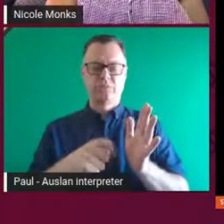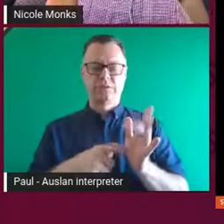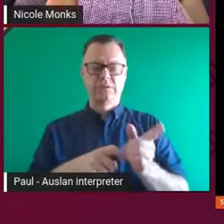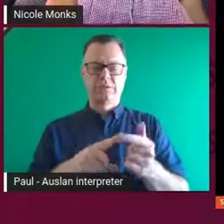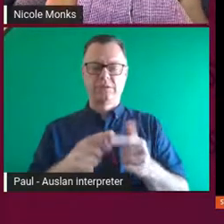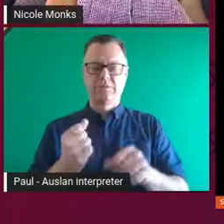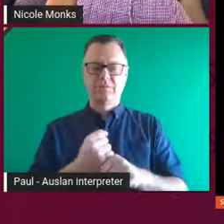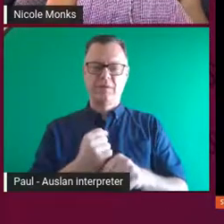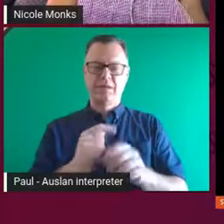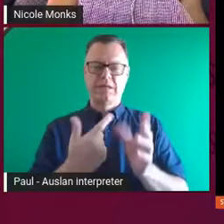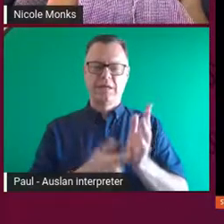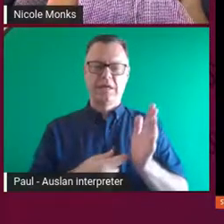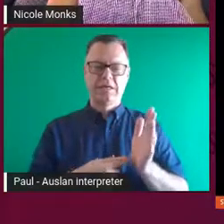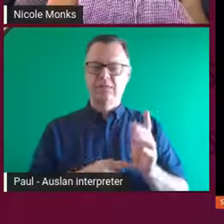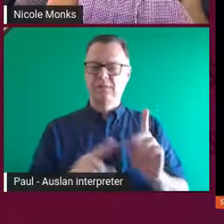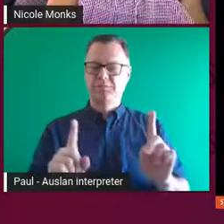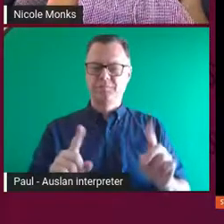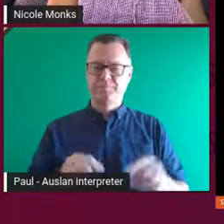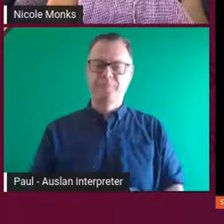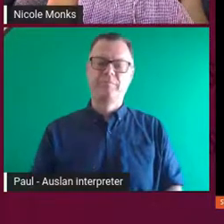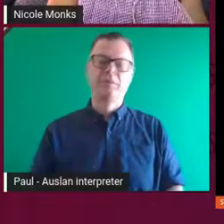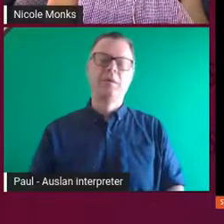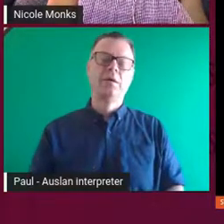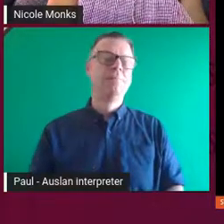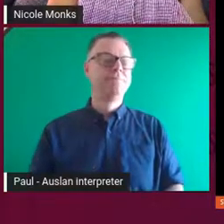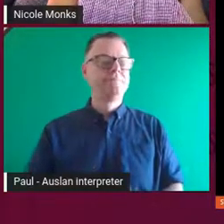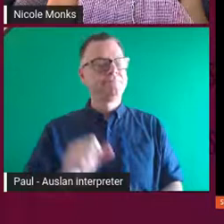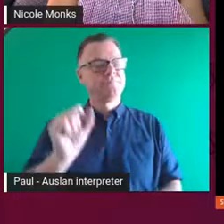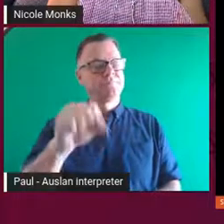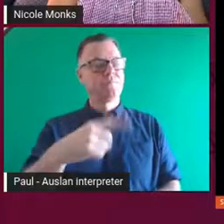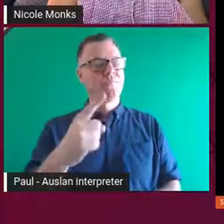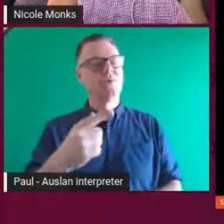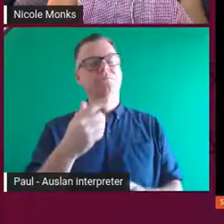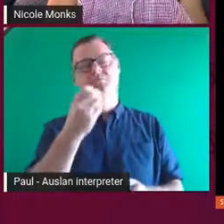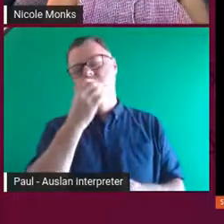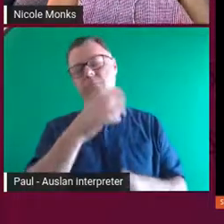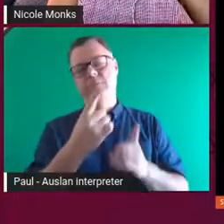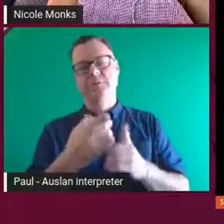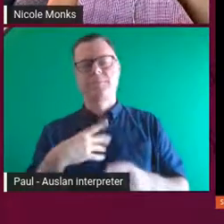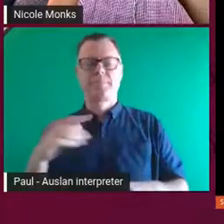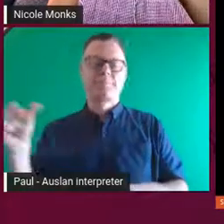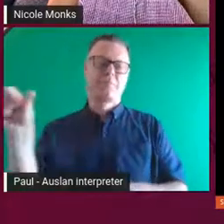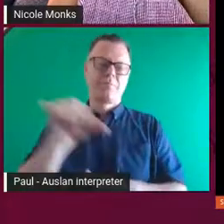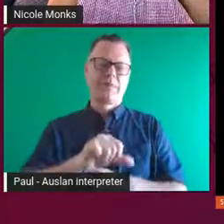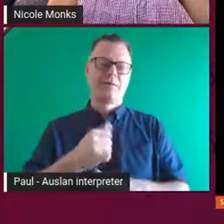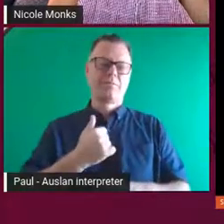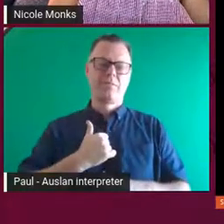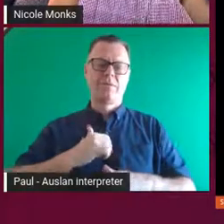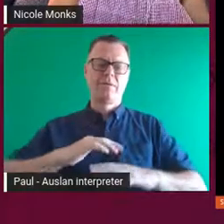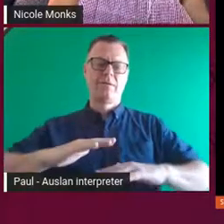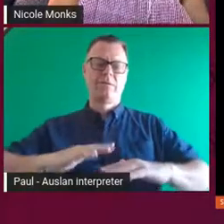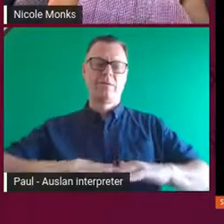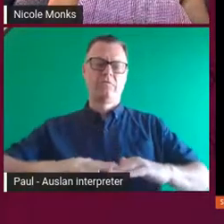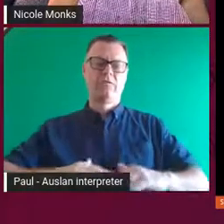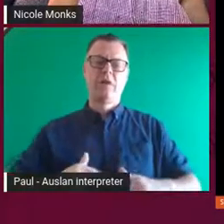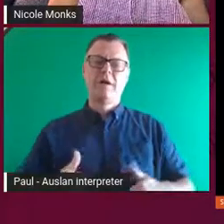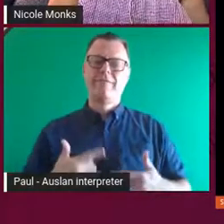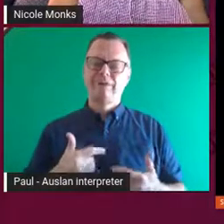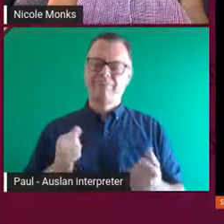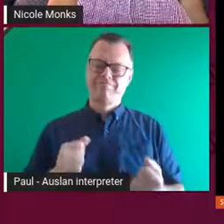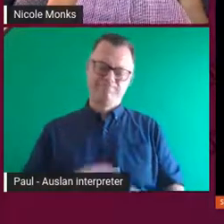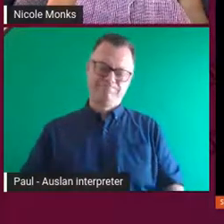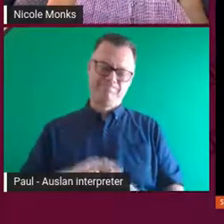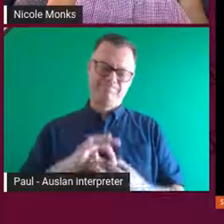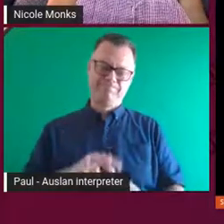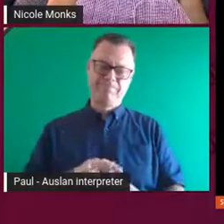one of the really lovely things about being back on country has been really connecting with the place in a way that you just can't